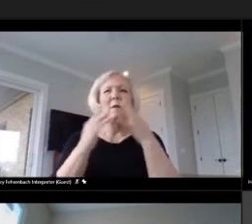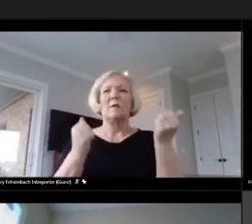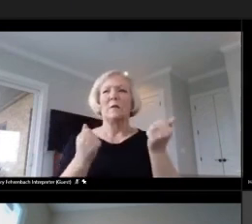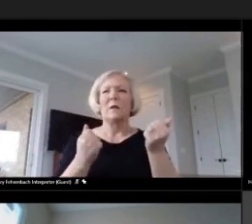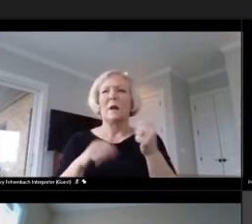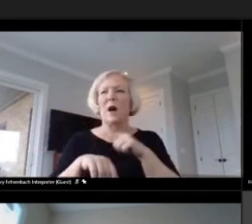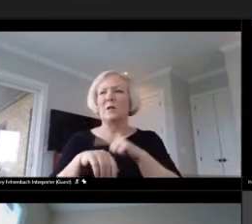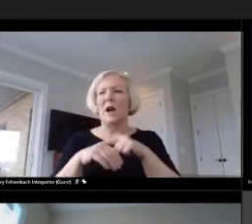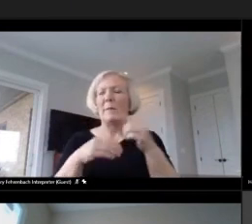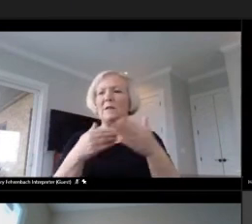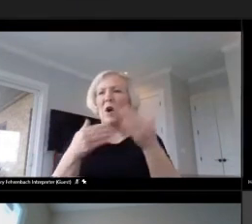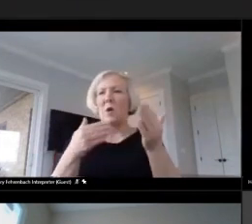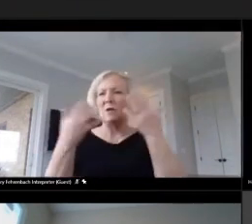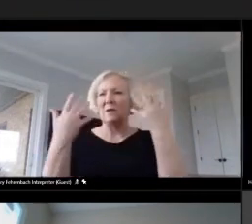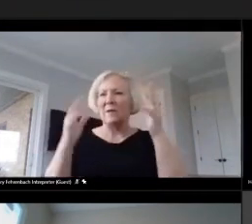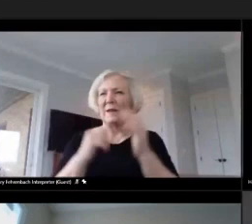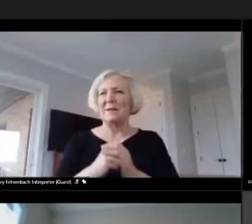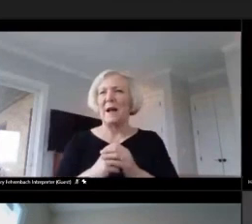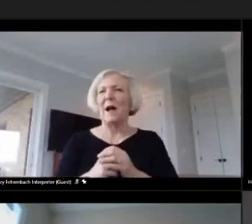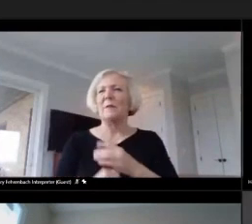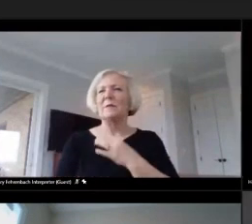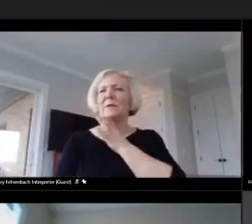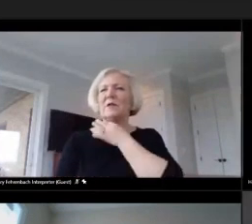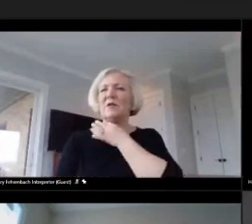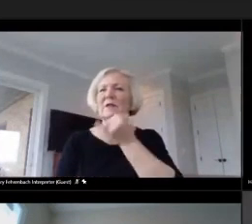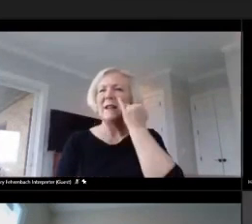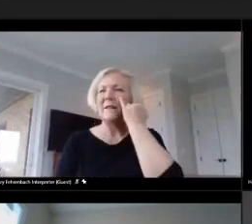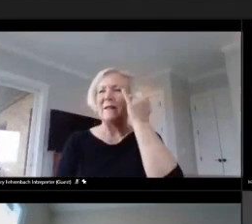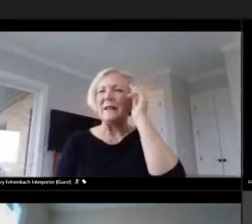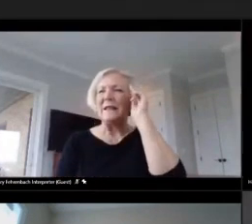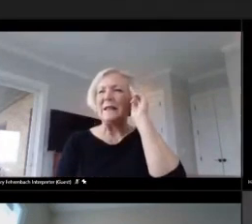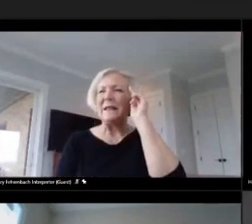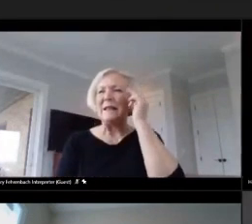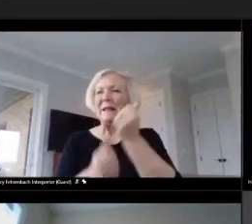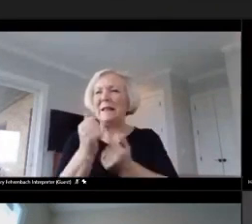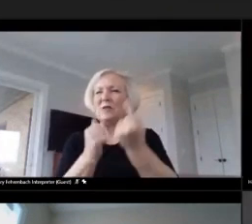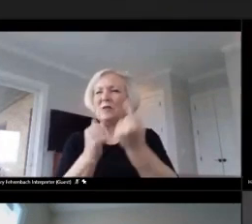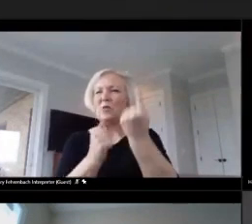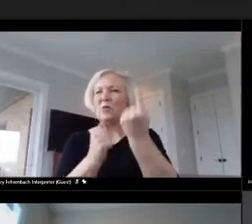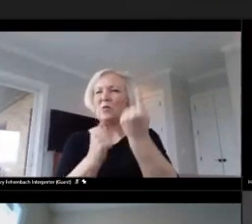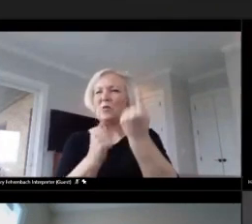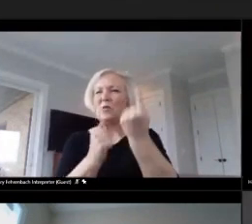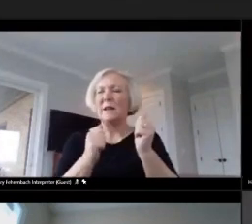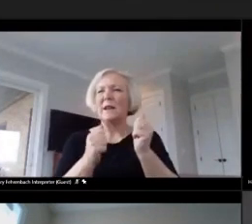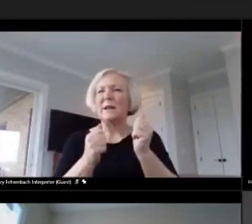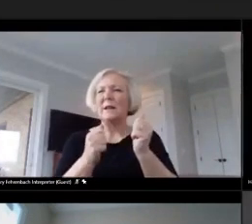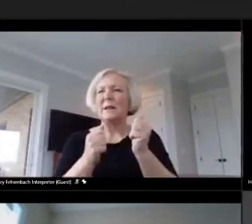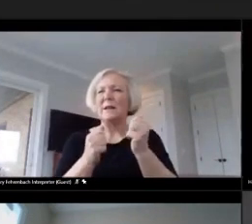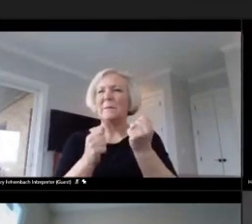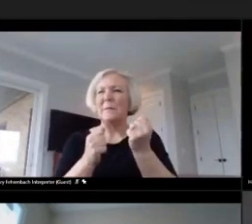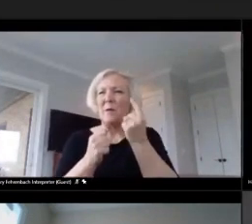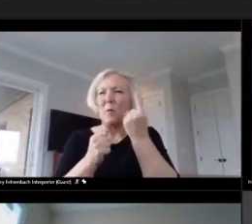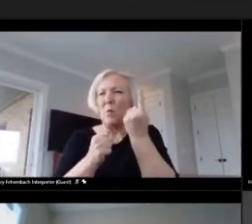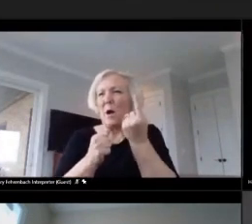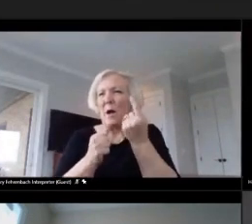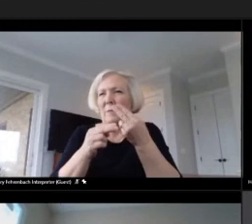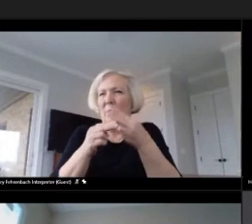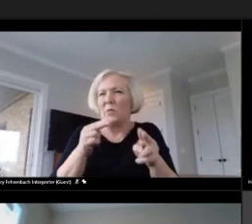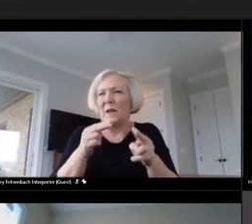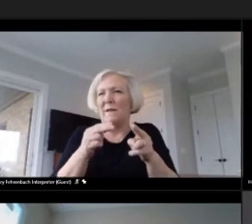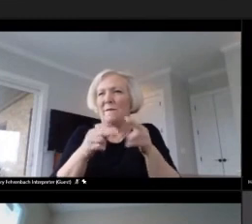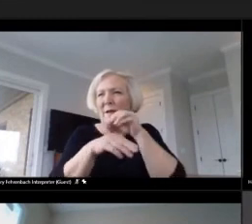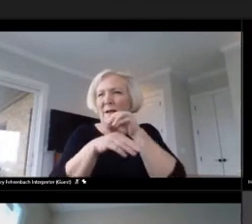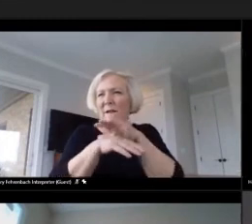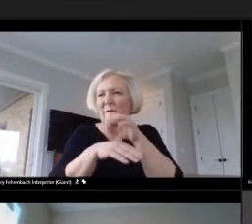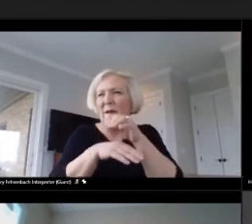time, but I was wondering if each panelist could give maybe one very brief piece of advice to our new NBCTs who are